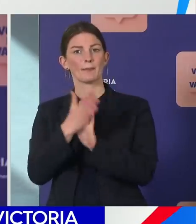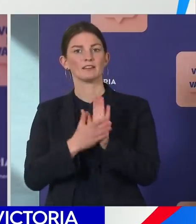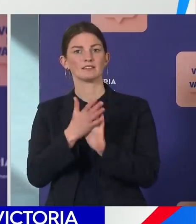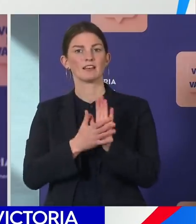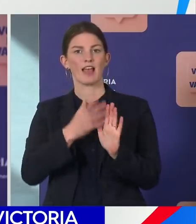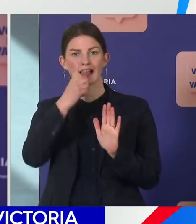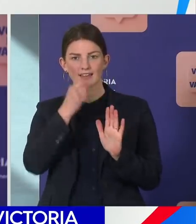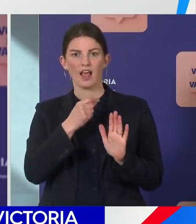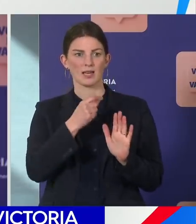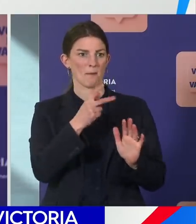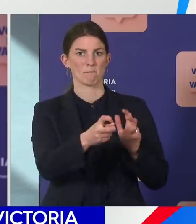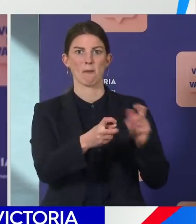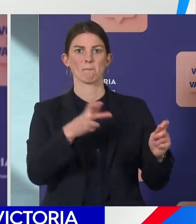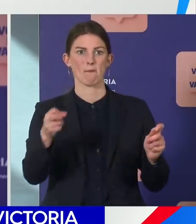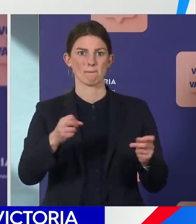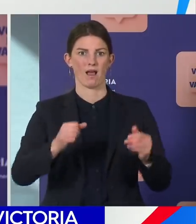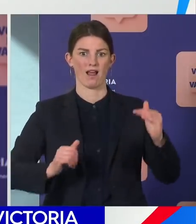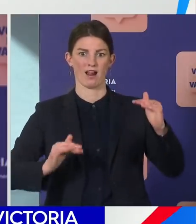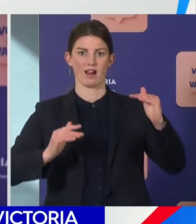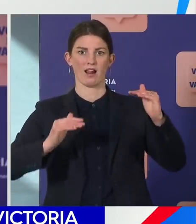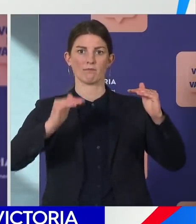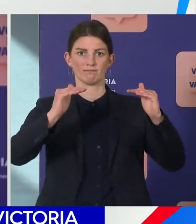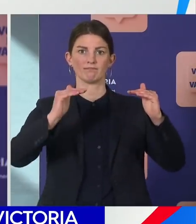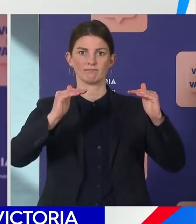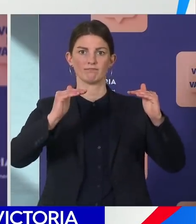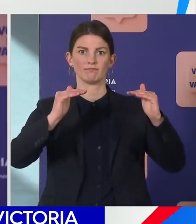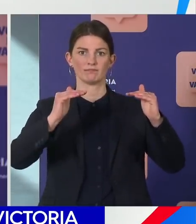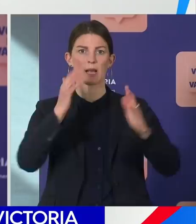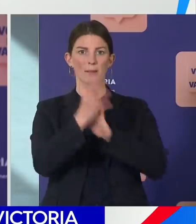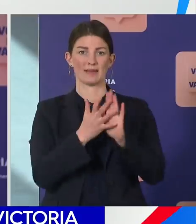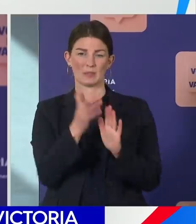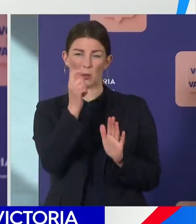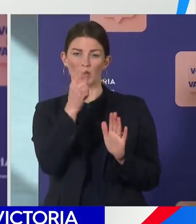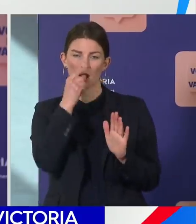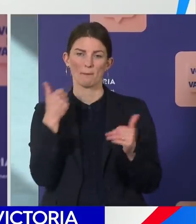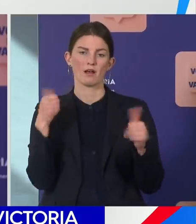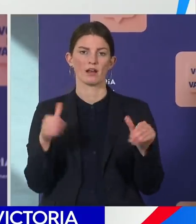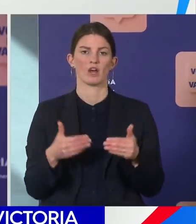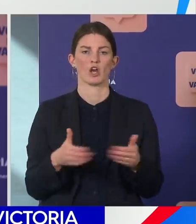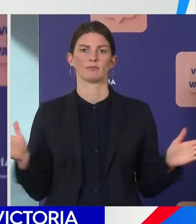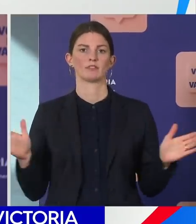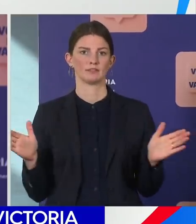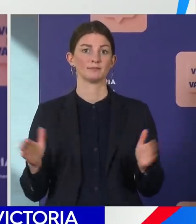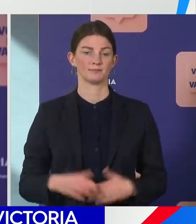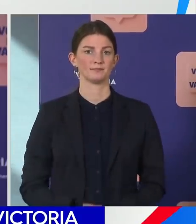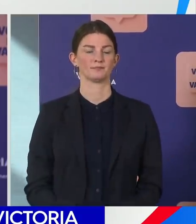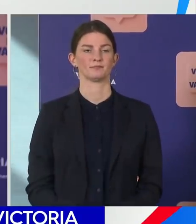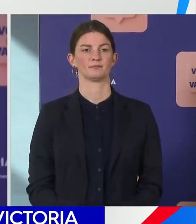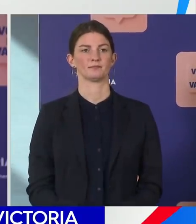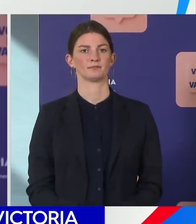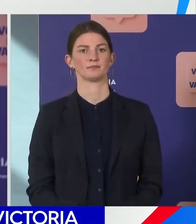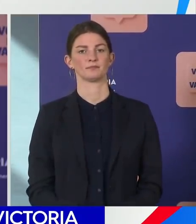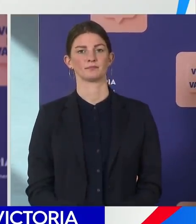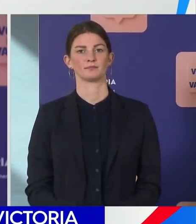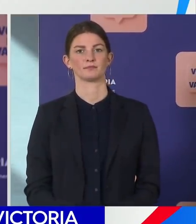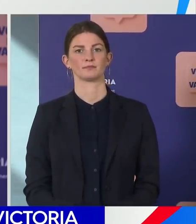more Victorians doing their part sooner to get us out of this pandemic. In regards to the